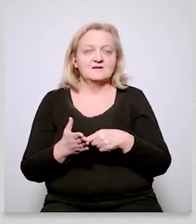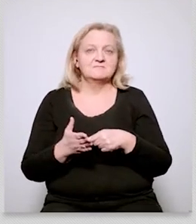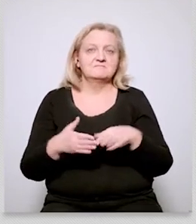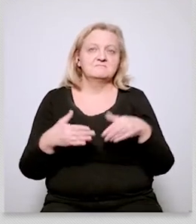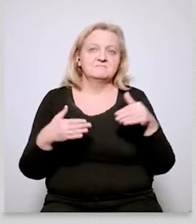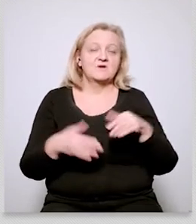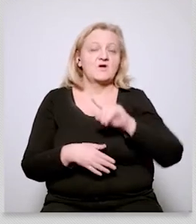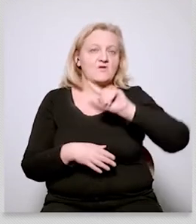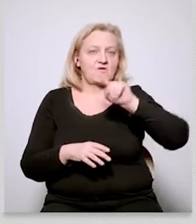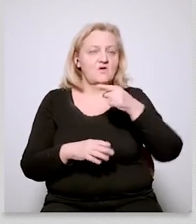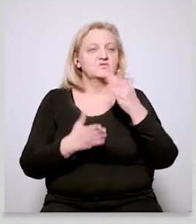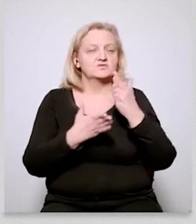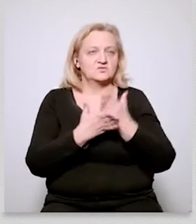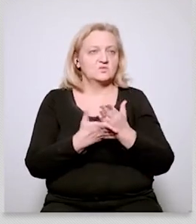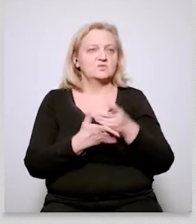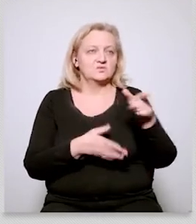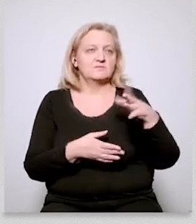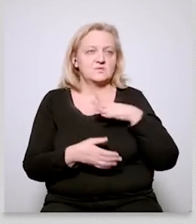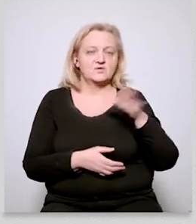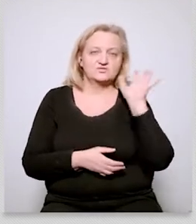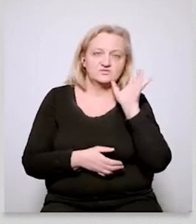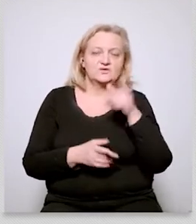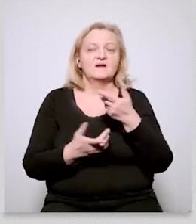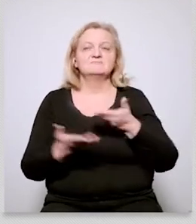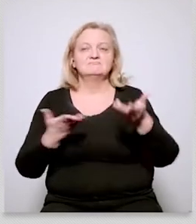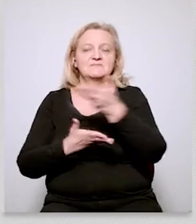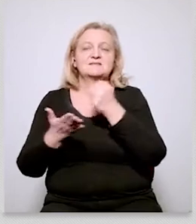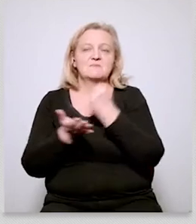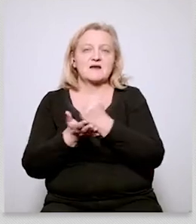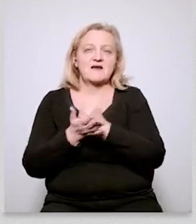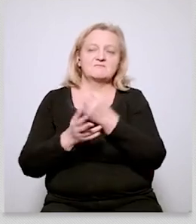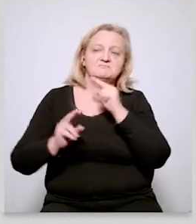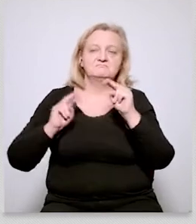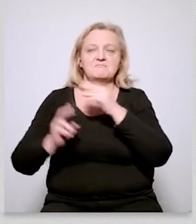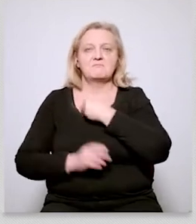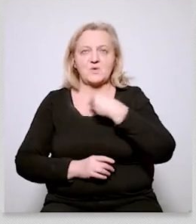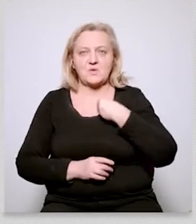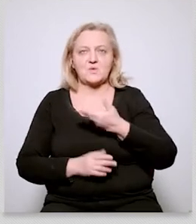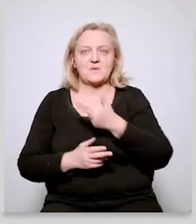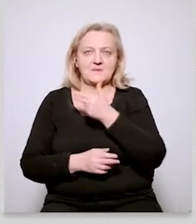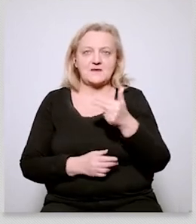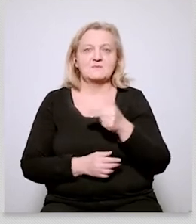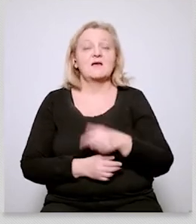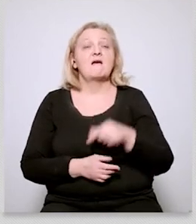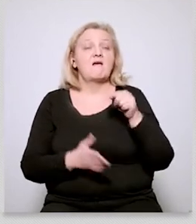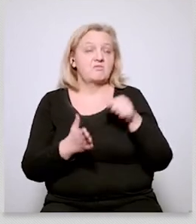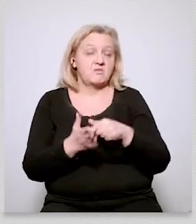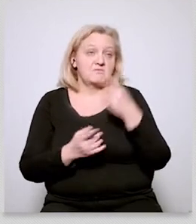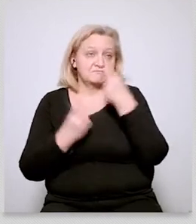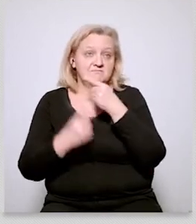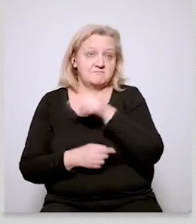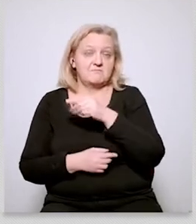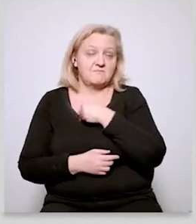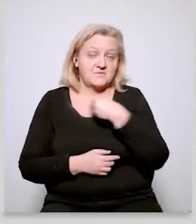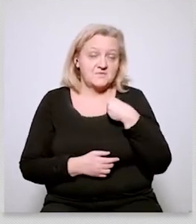like from the polish perspective and to what extent is an exceptional case to what extent is